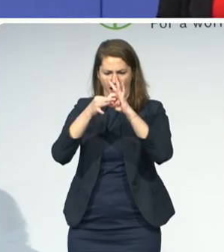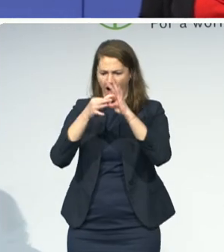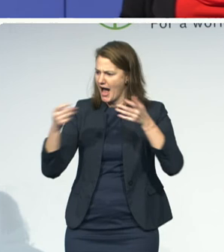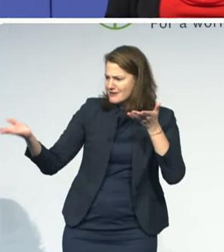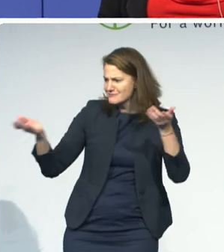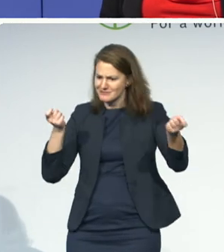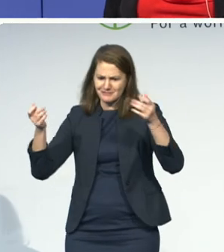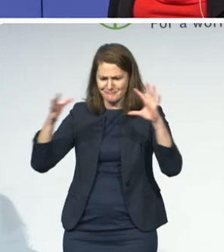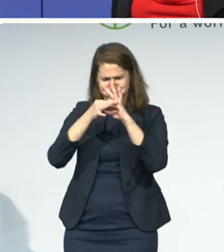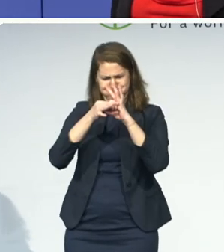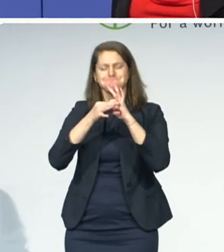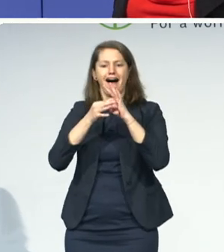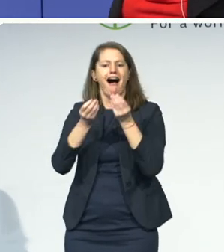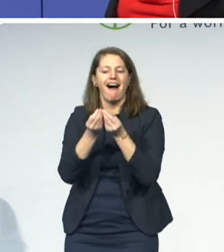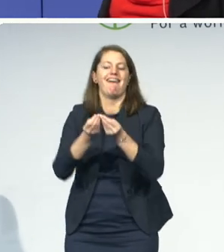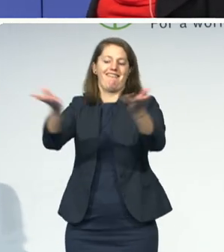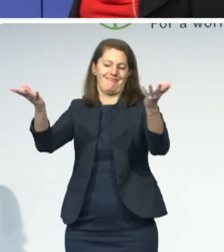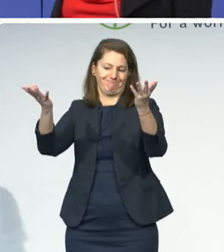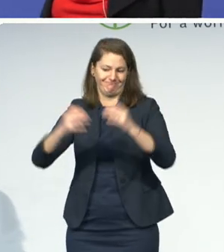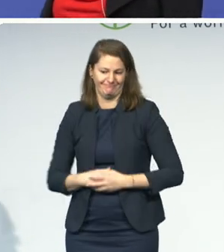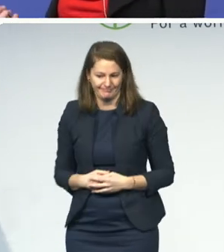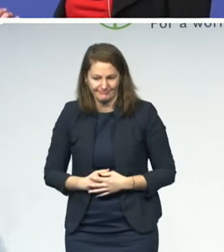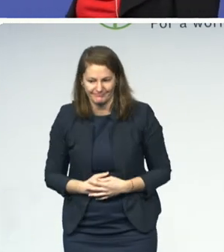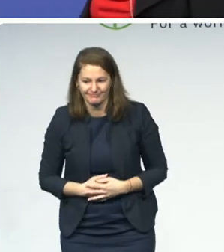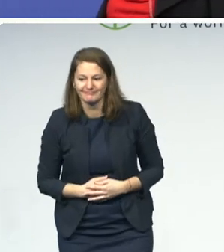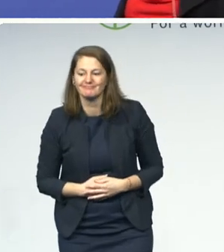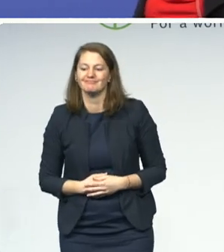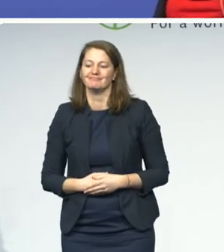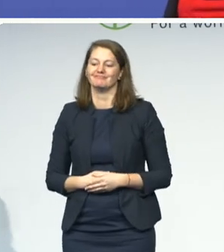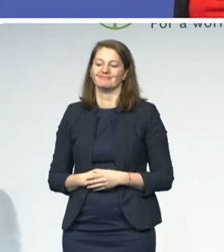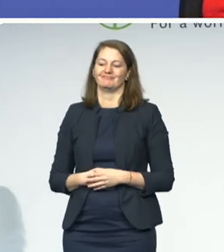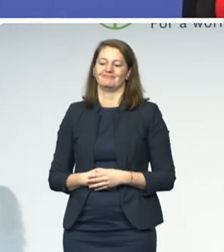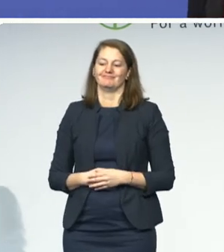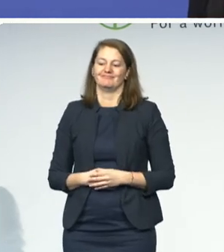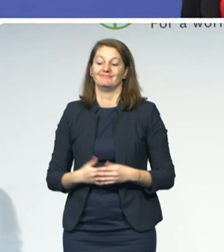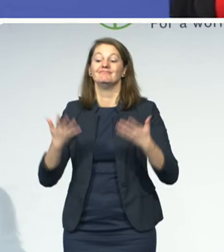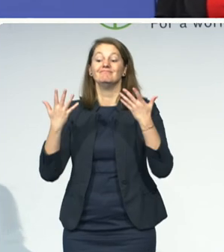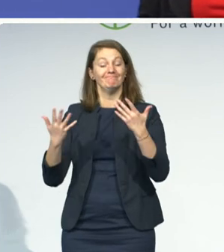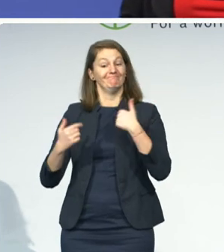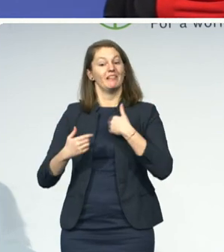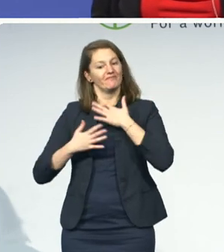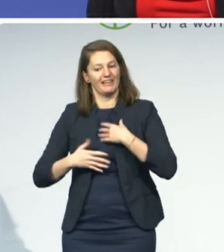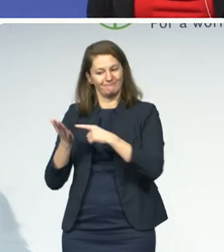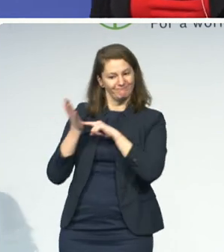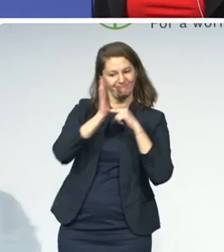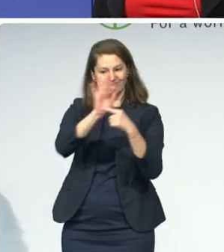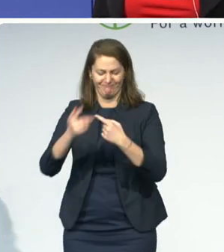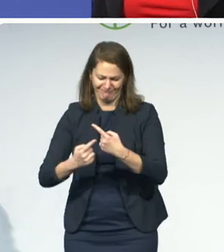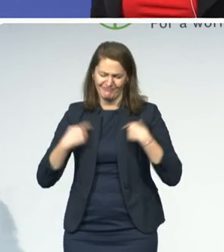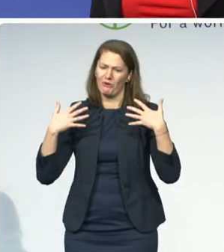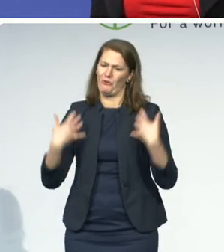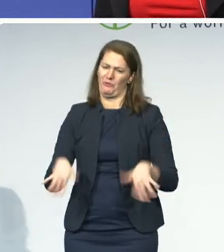focus on our biggest service, and it's one that we are doing a lot of work on around the world, and it's called